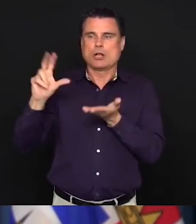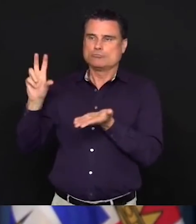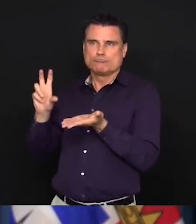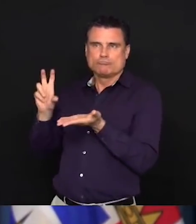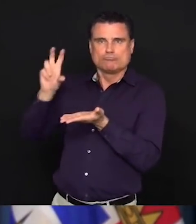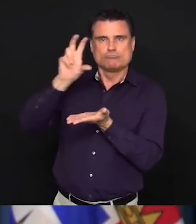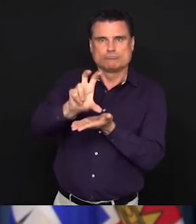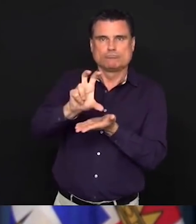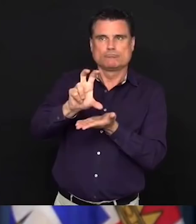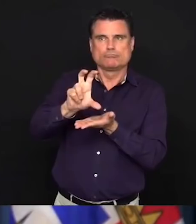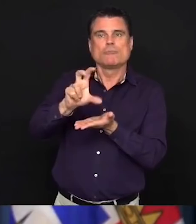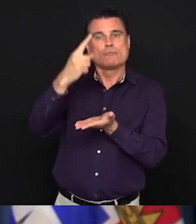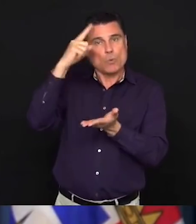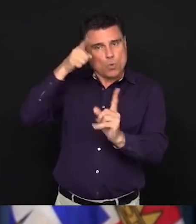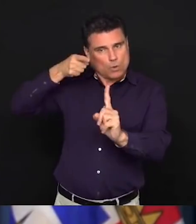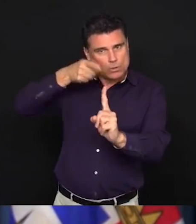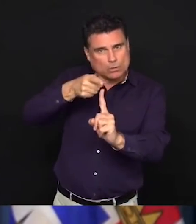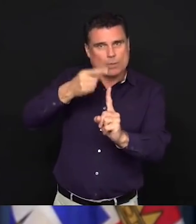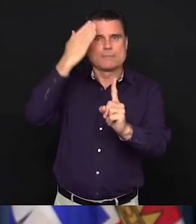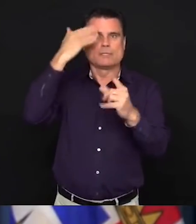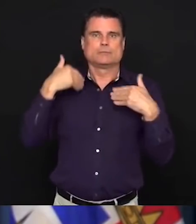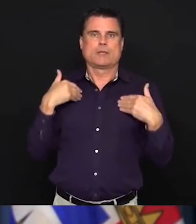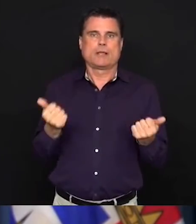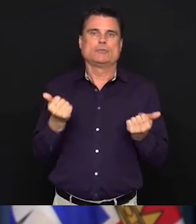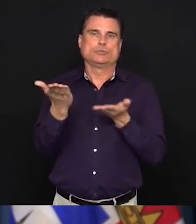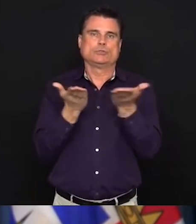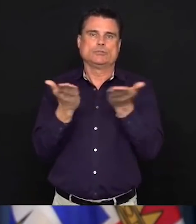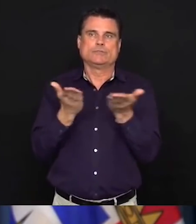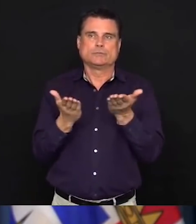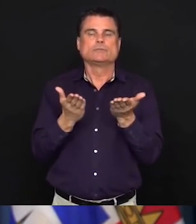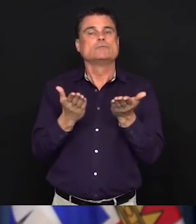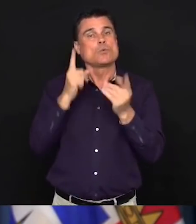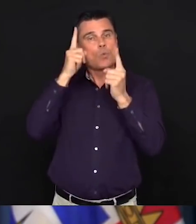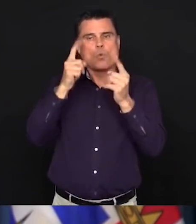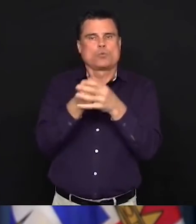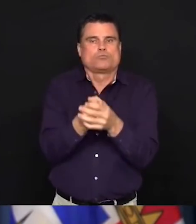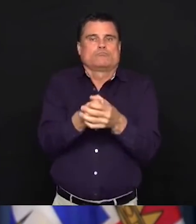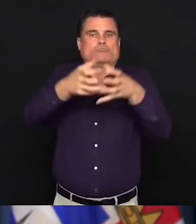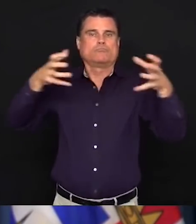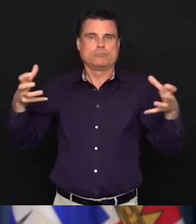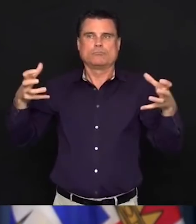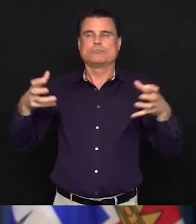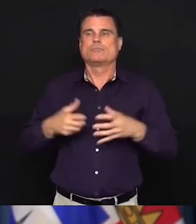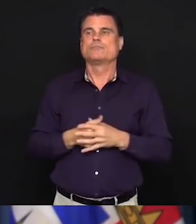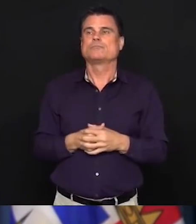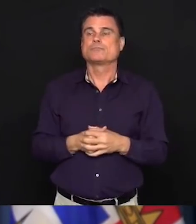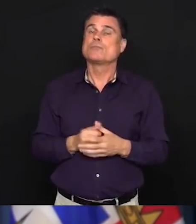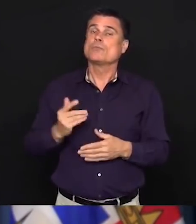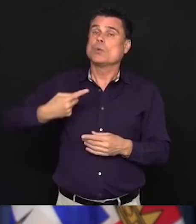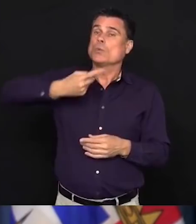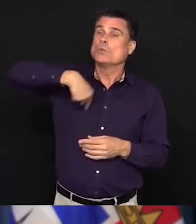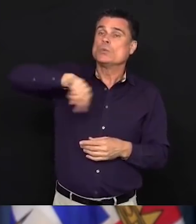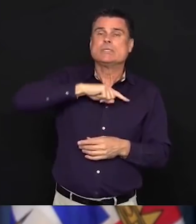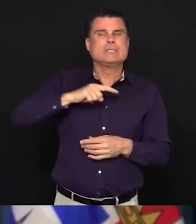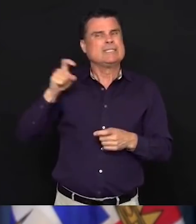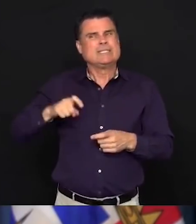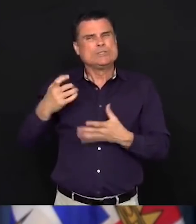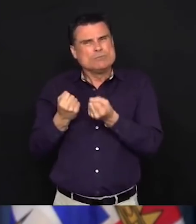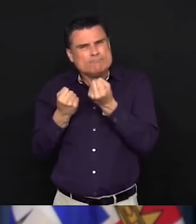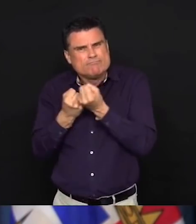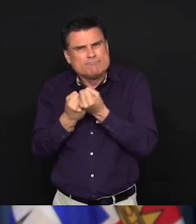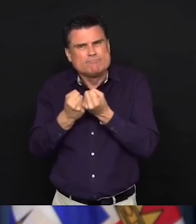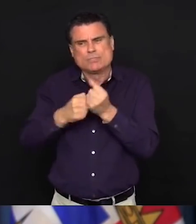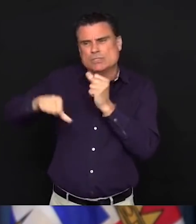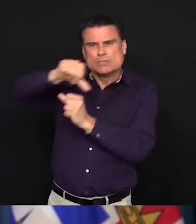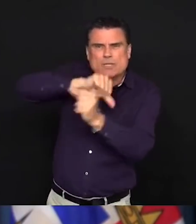And we need to hang together. We need to recognize that although we may feel stress, we may feel bouts of depression at the challenges